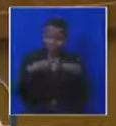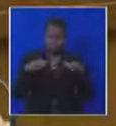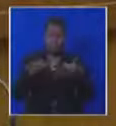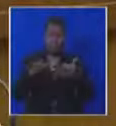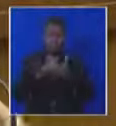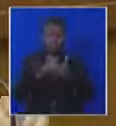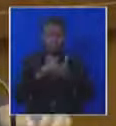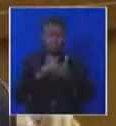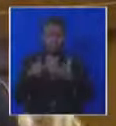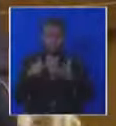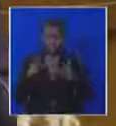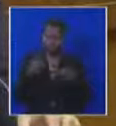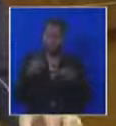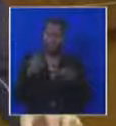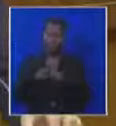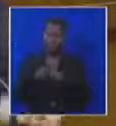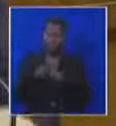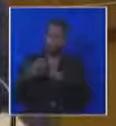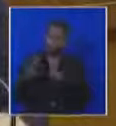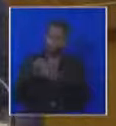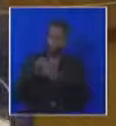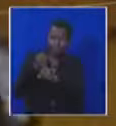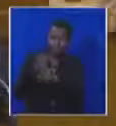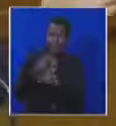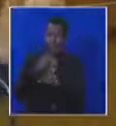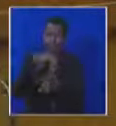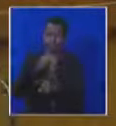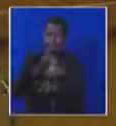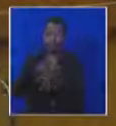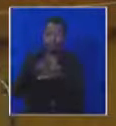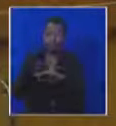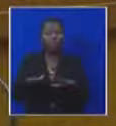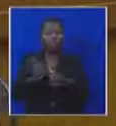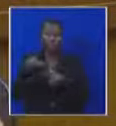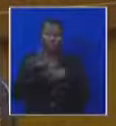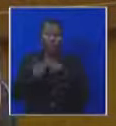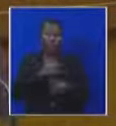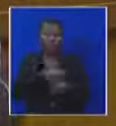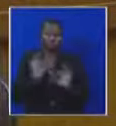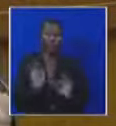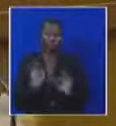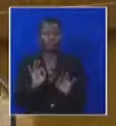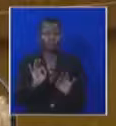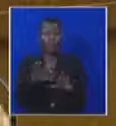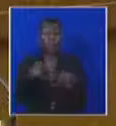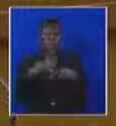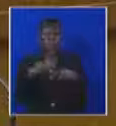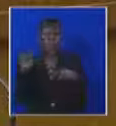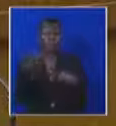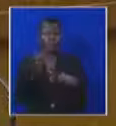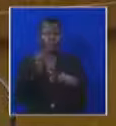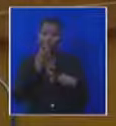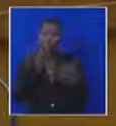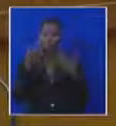to sustain the technical argument of innocent until proven guilty at admission from your own people. And he comes here with his